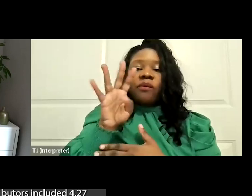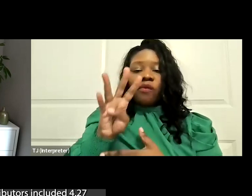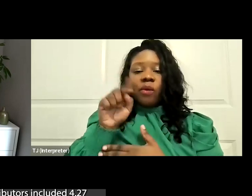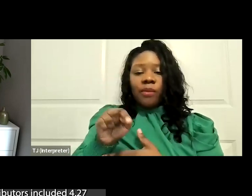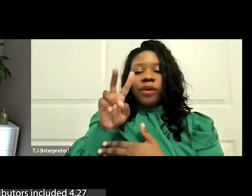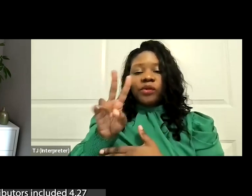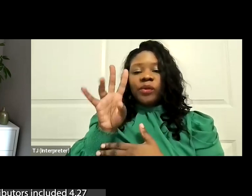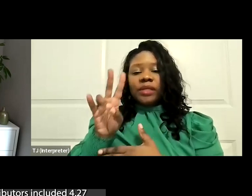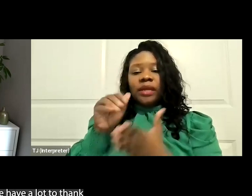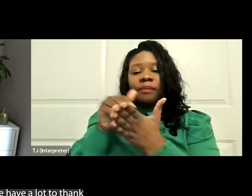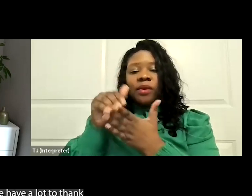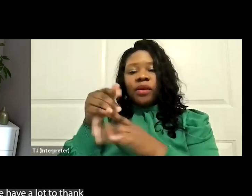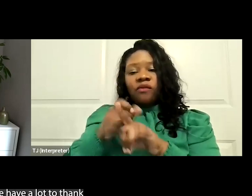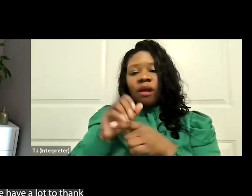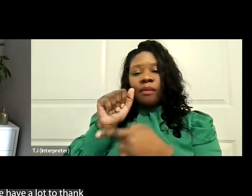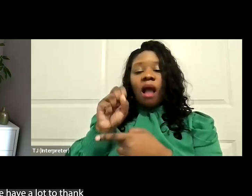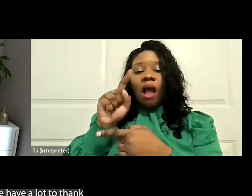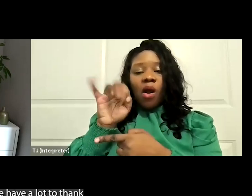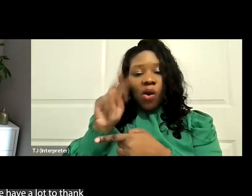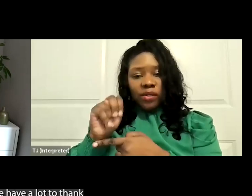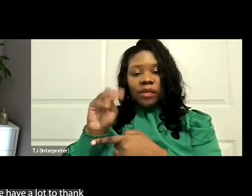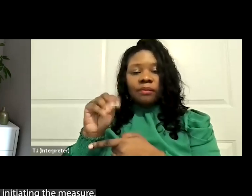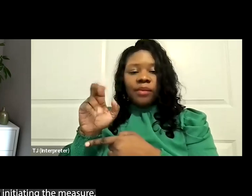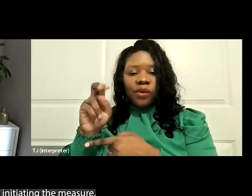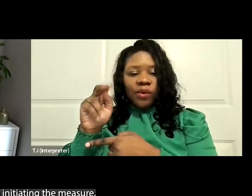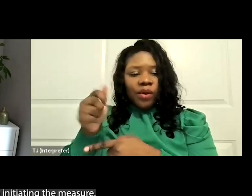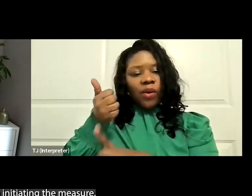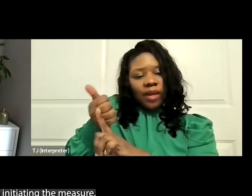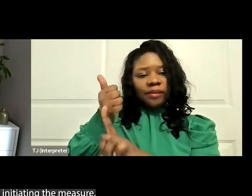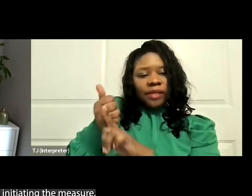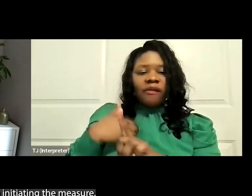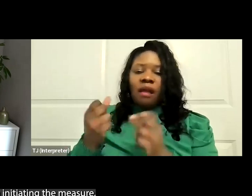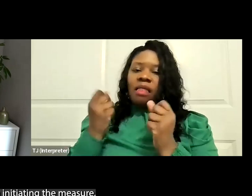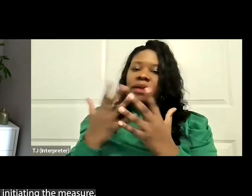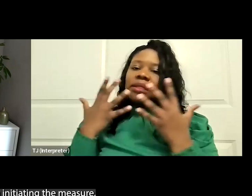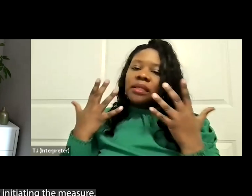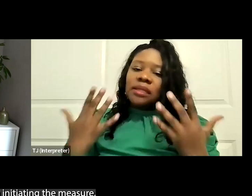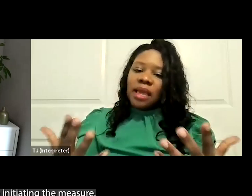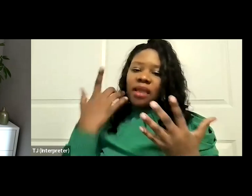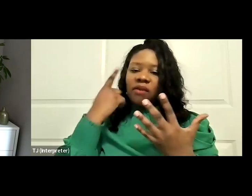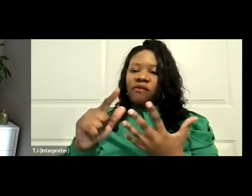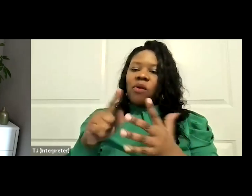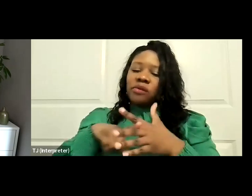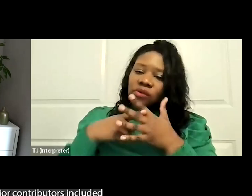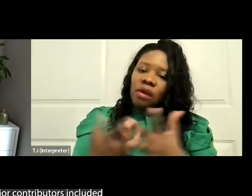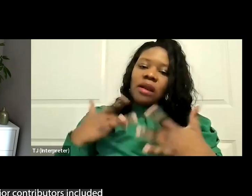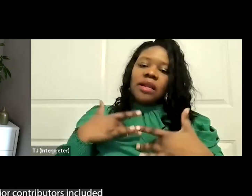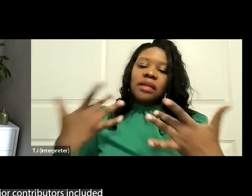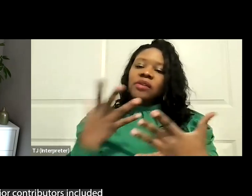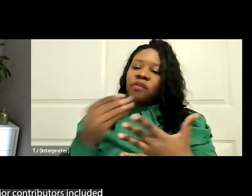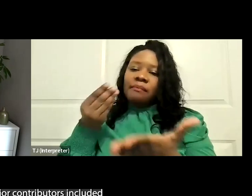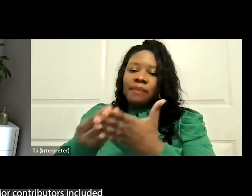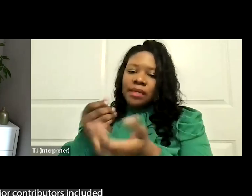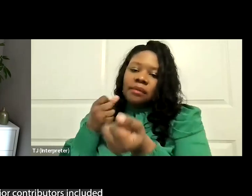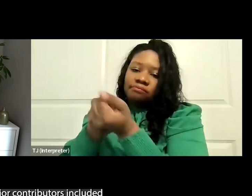from Austin Buettner himself. So we have a lot to thank to Austin Buettner for both initiating the measure, but also funding it. Other major